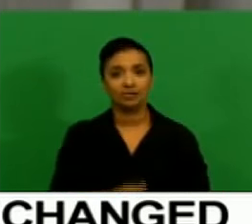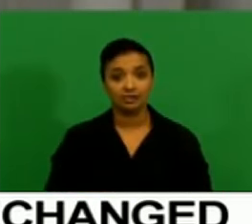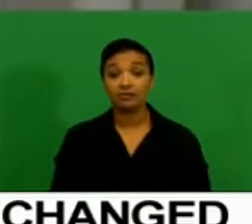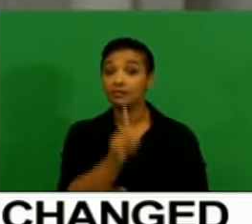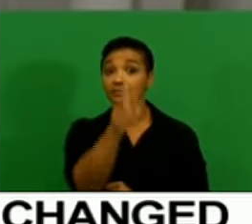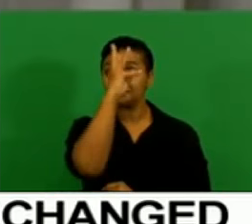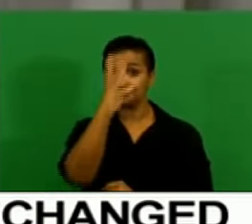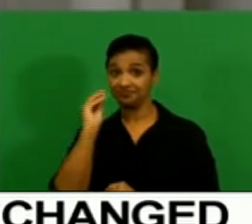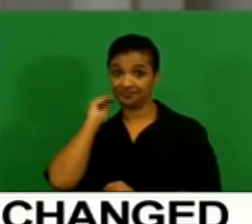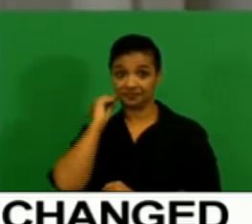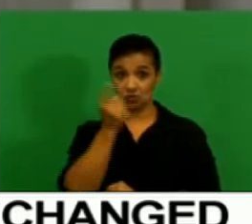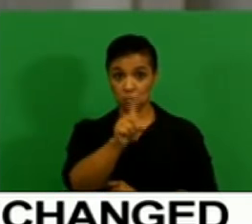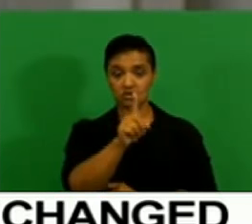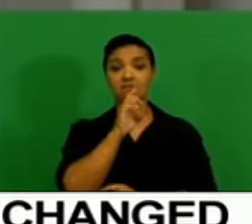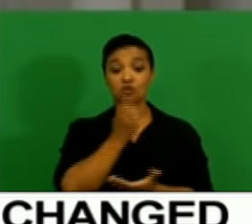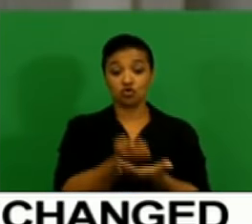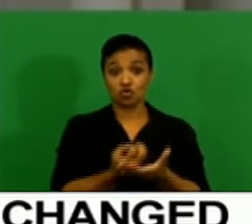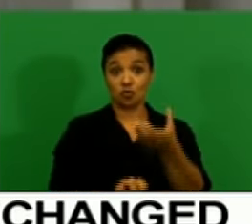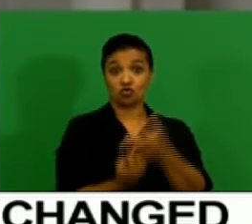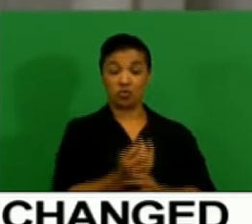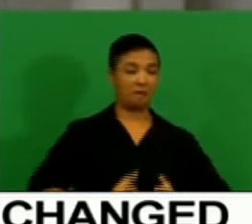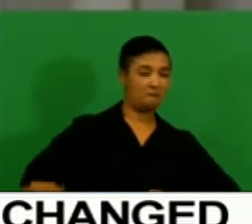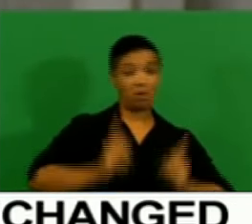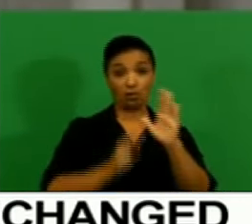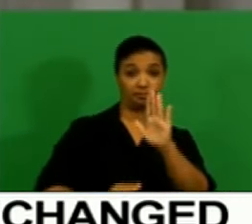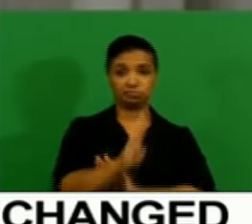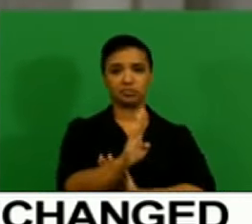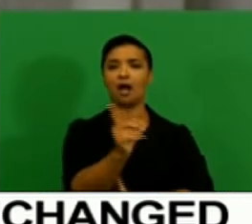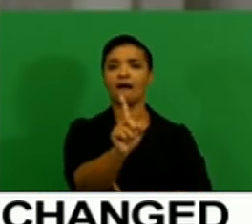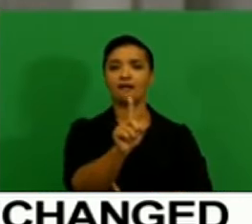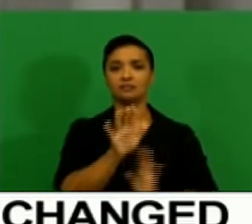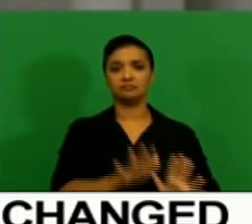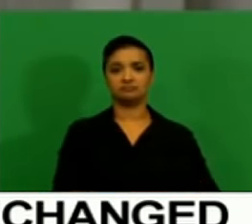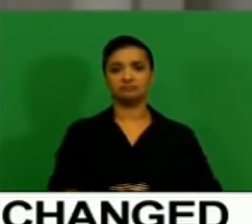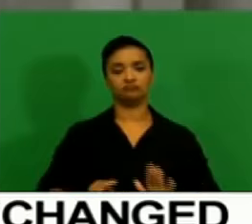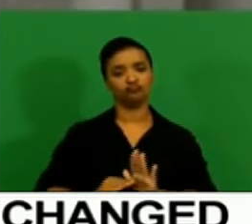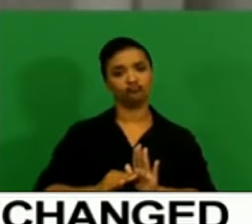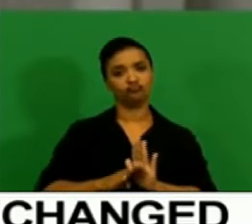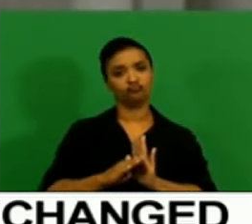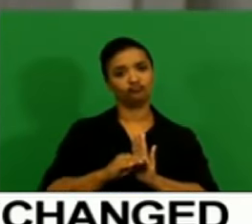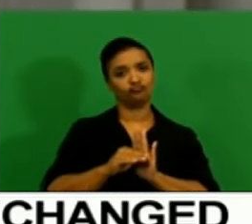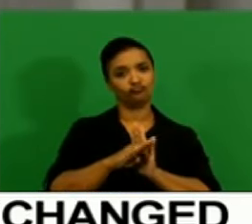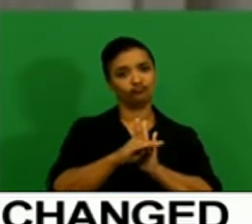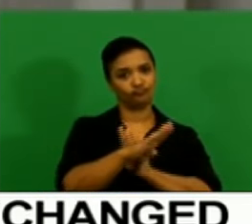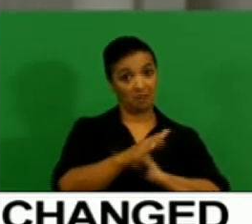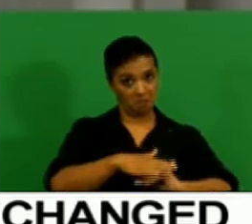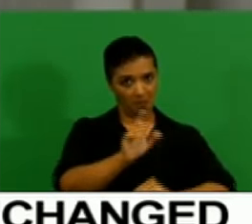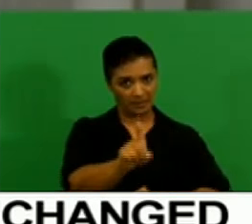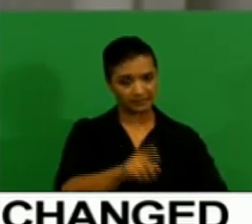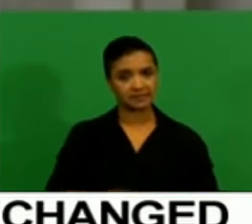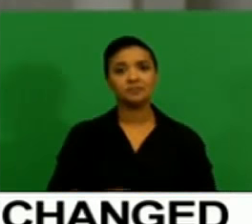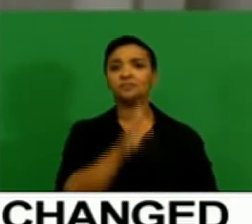be balanced and sustainable. You will see in the statement we spend a lot of time talking about